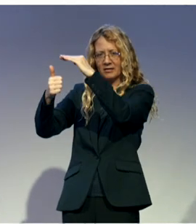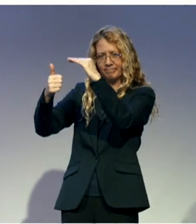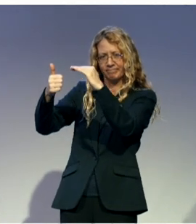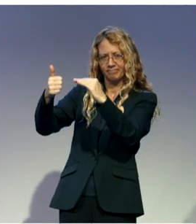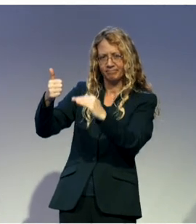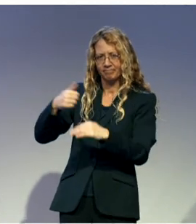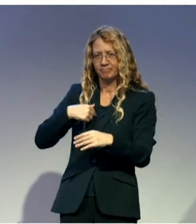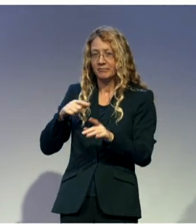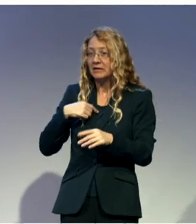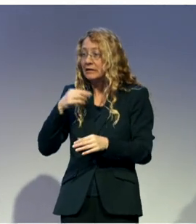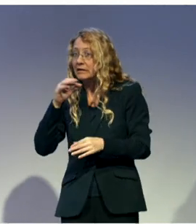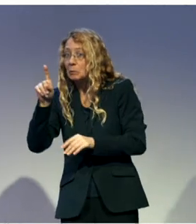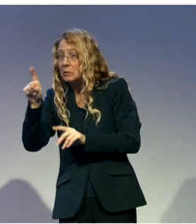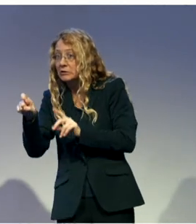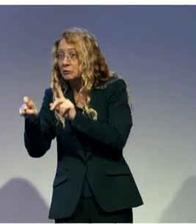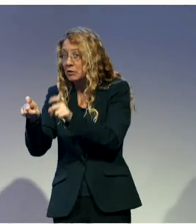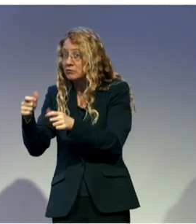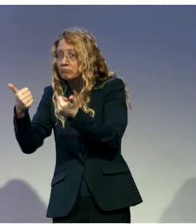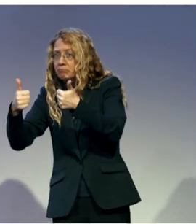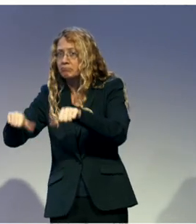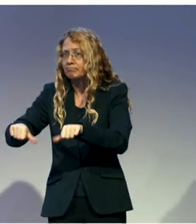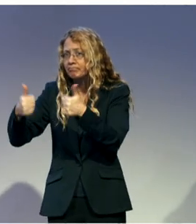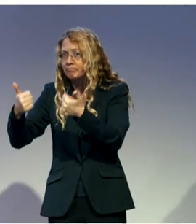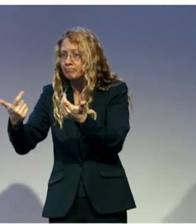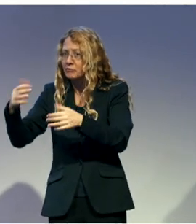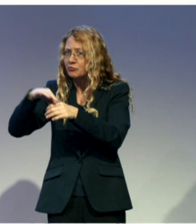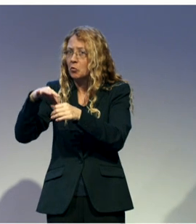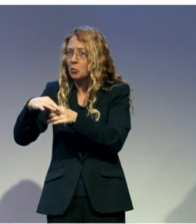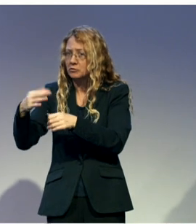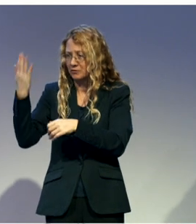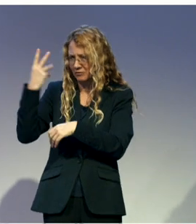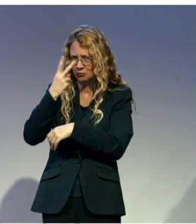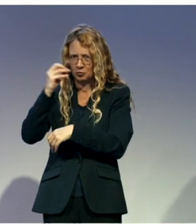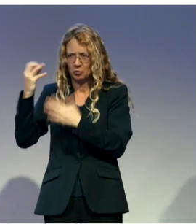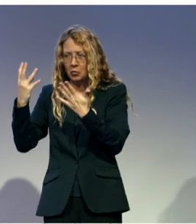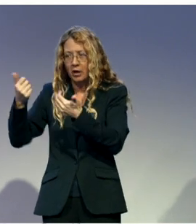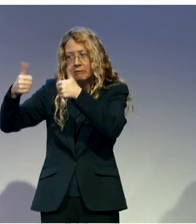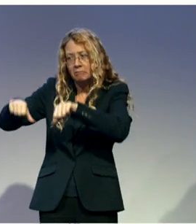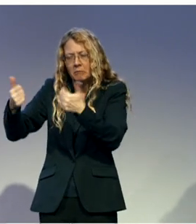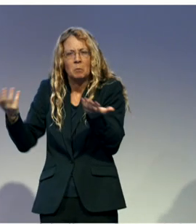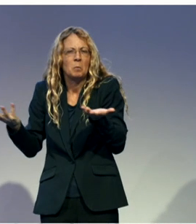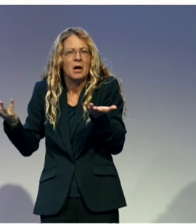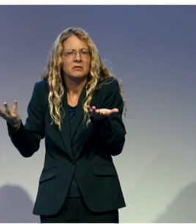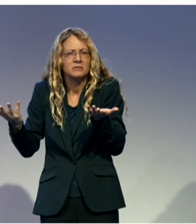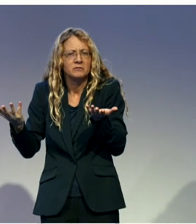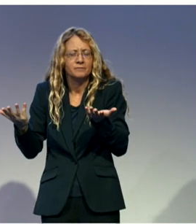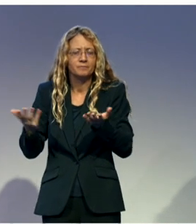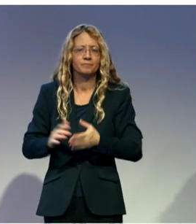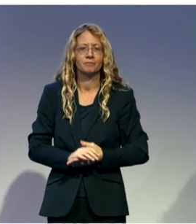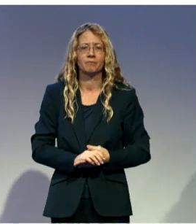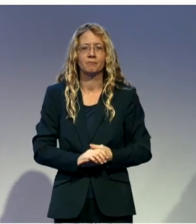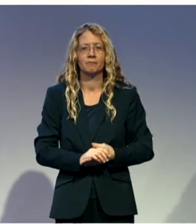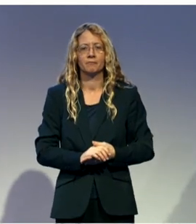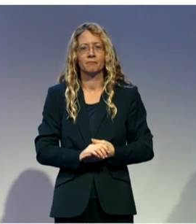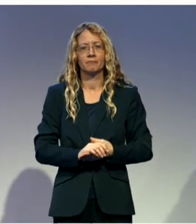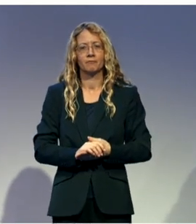elections, and also to look at the issue to do with self-representation. Then we did, after a year, did an assessment, then